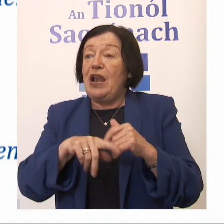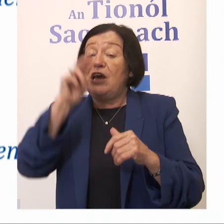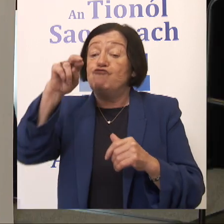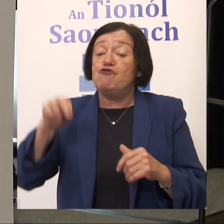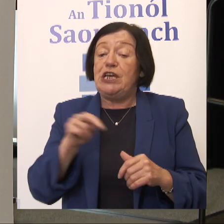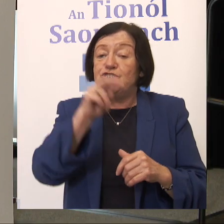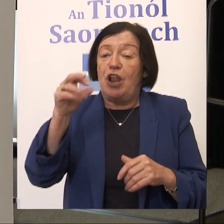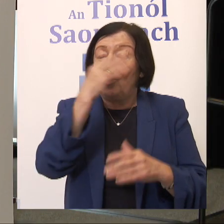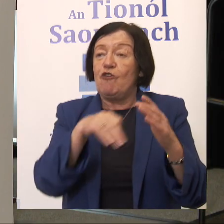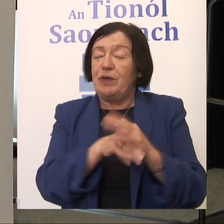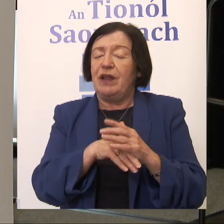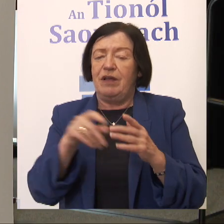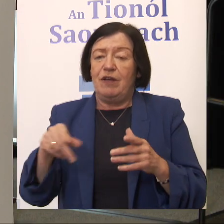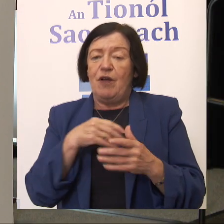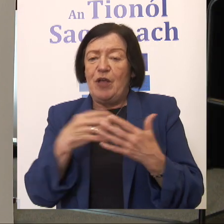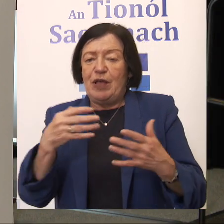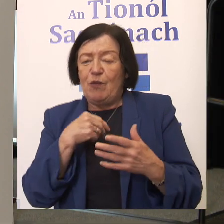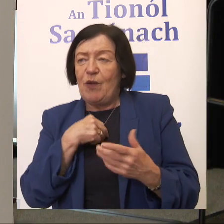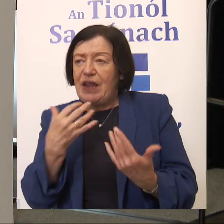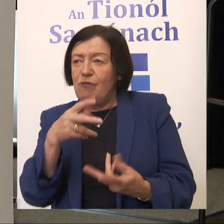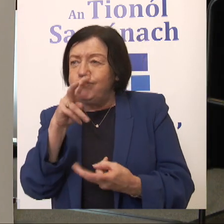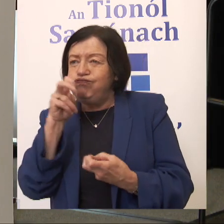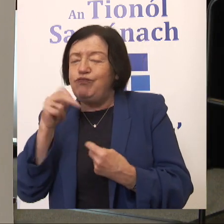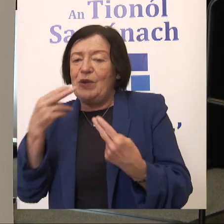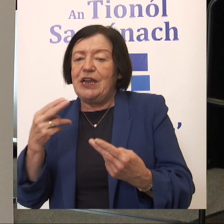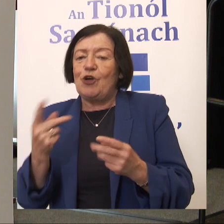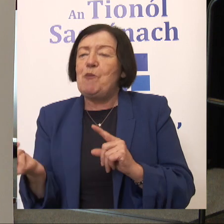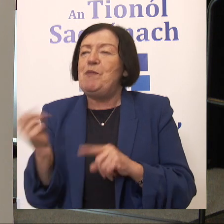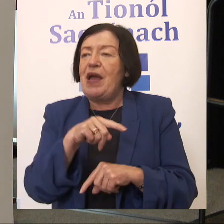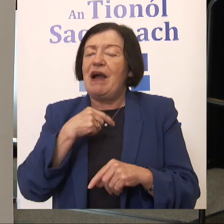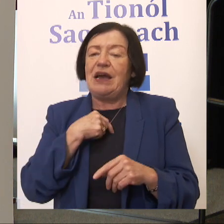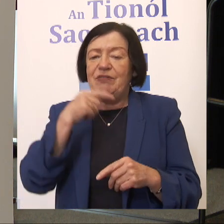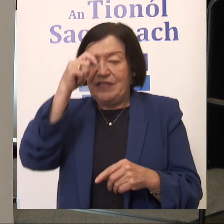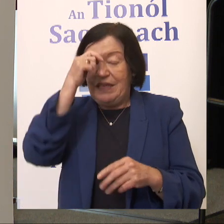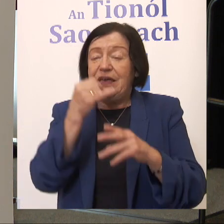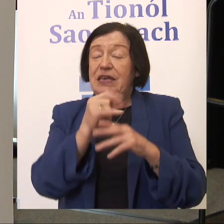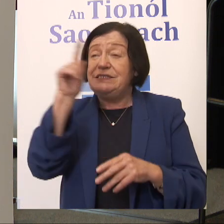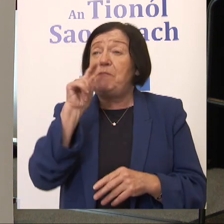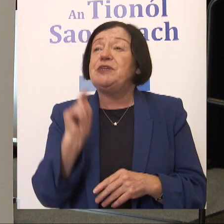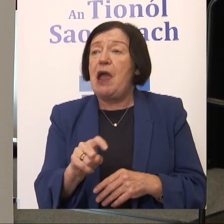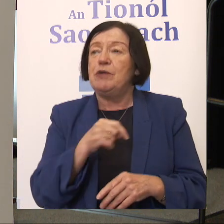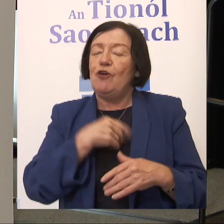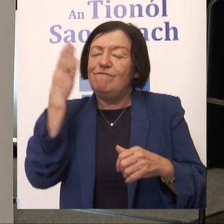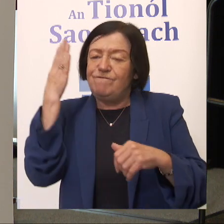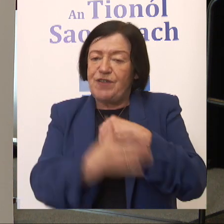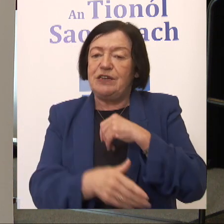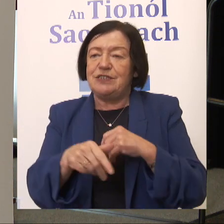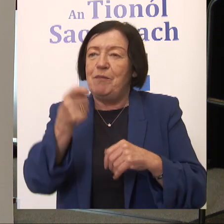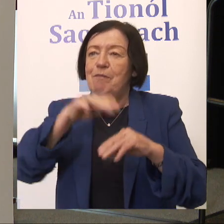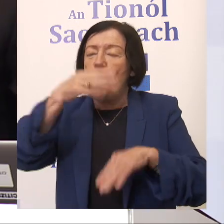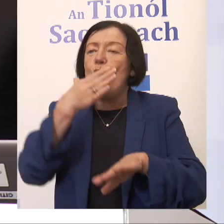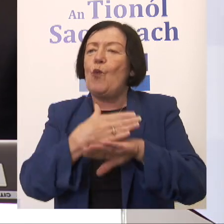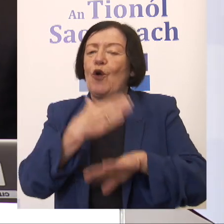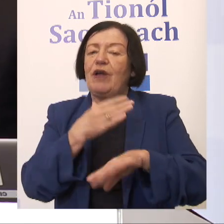A lot was done there. And I think what we're picking up is that we need to come back, I believe, in September to finish off this little bit of work